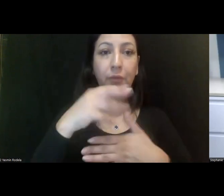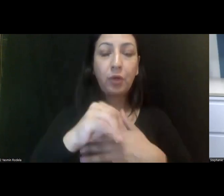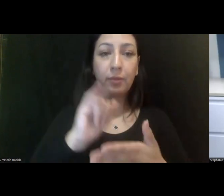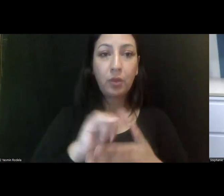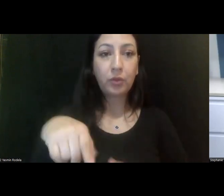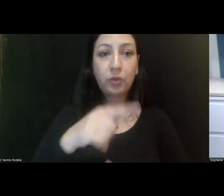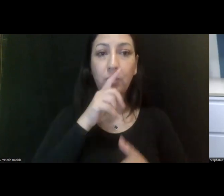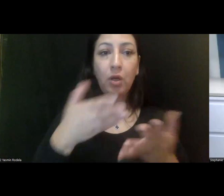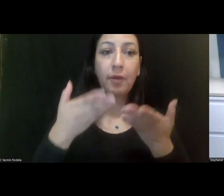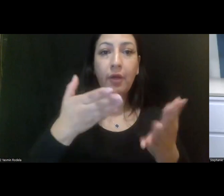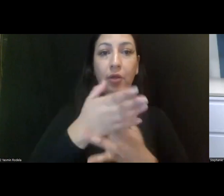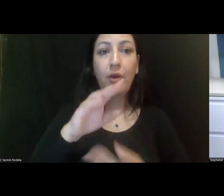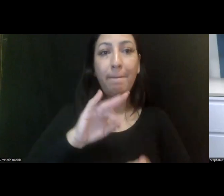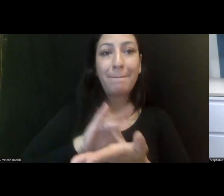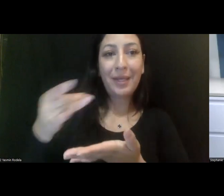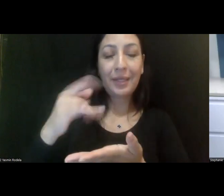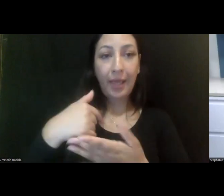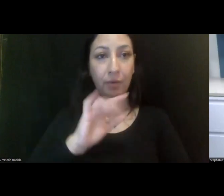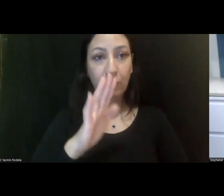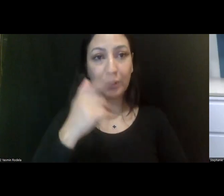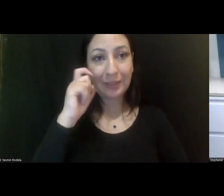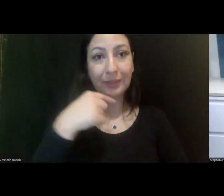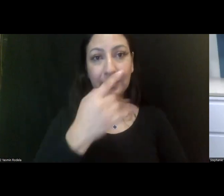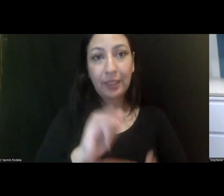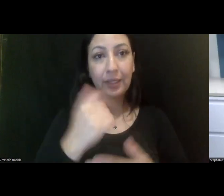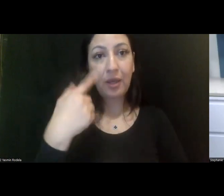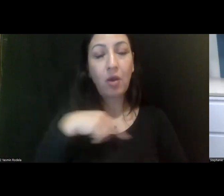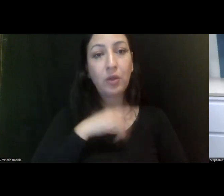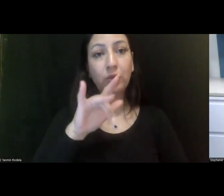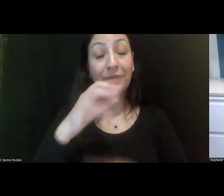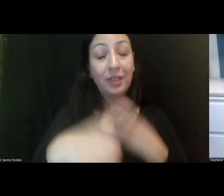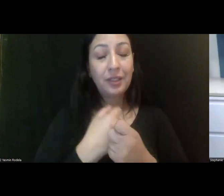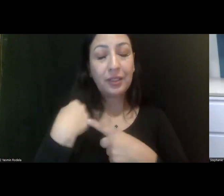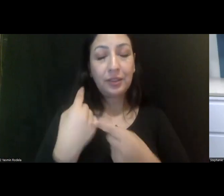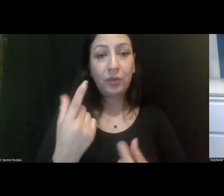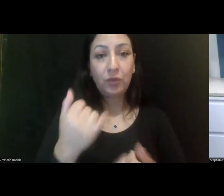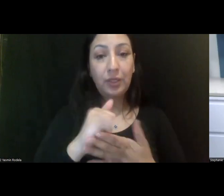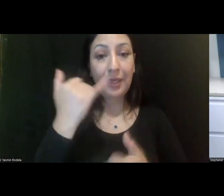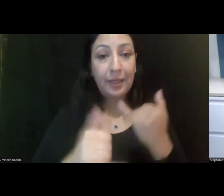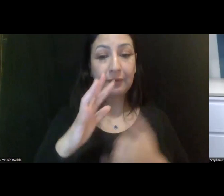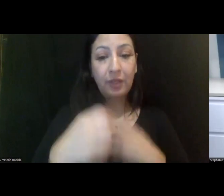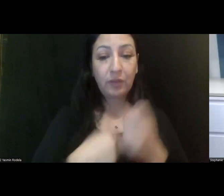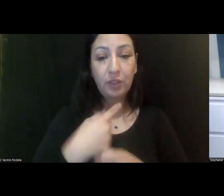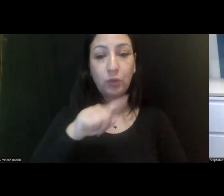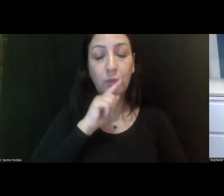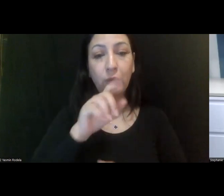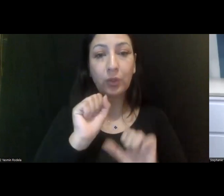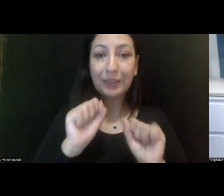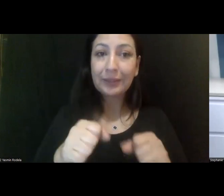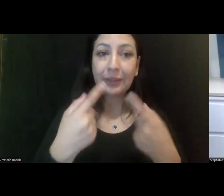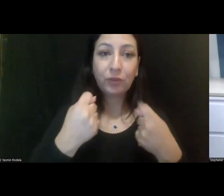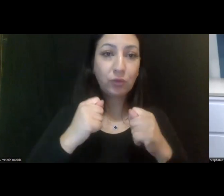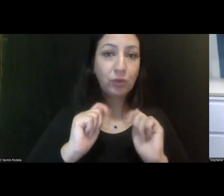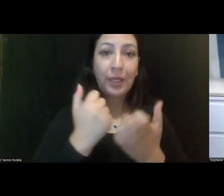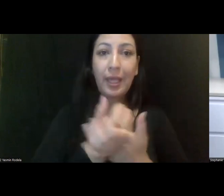provided through Medi-Cal and I would have to say in my 25 years of doing this, the last five years, we've stretched what we could even